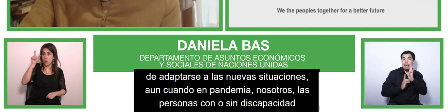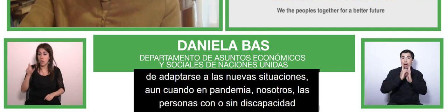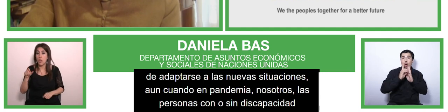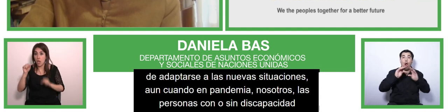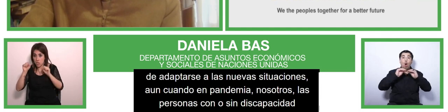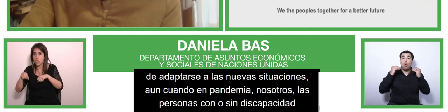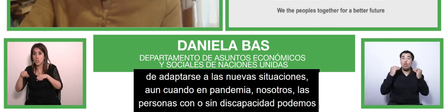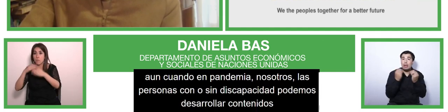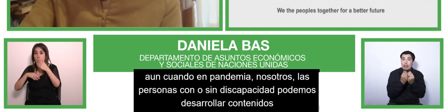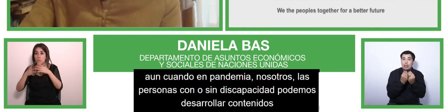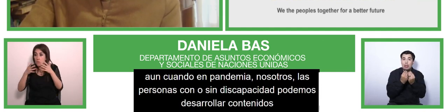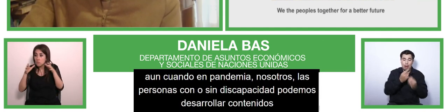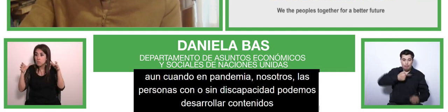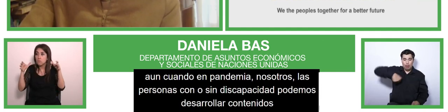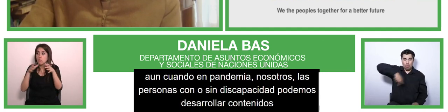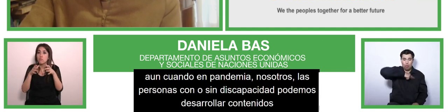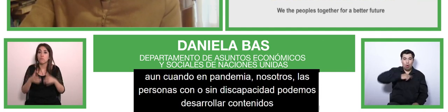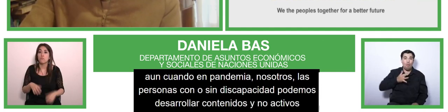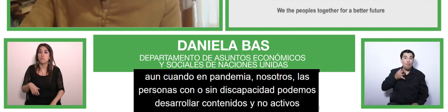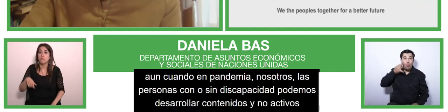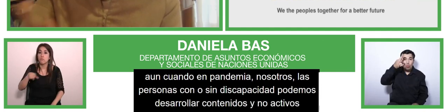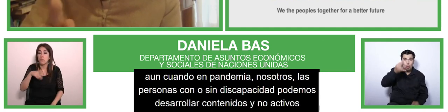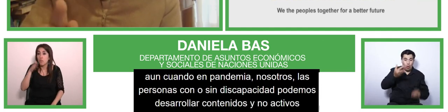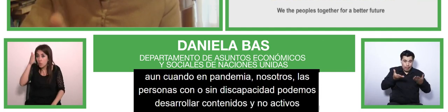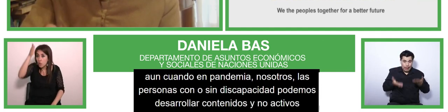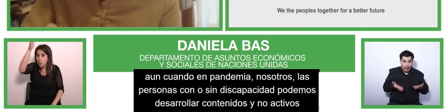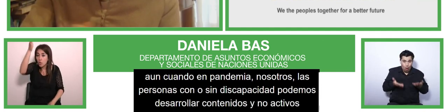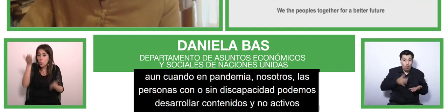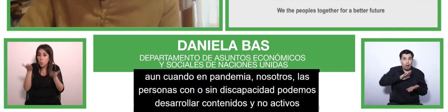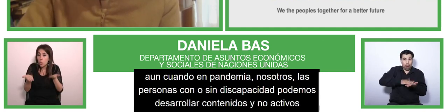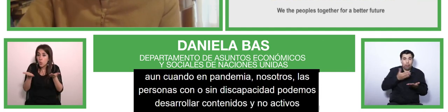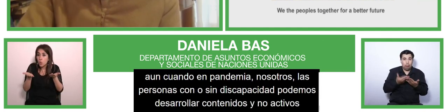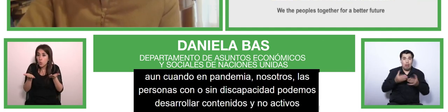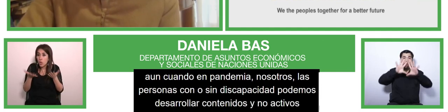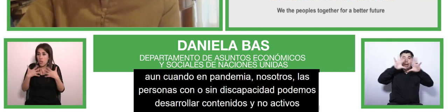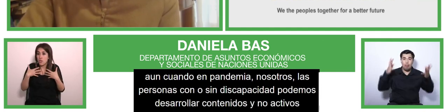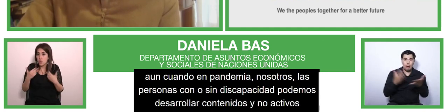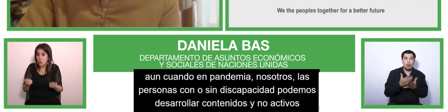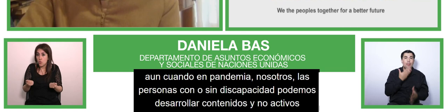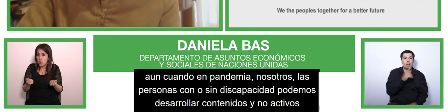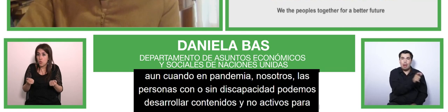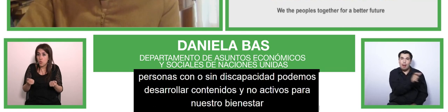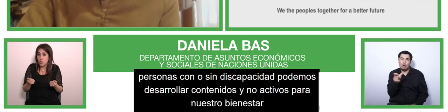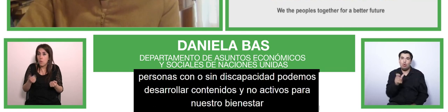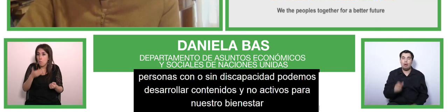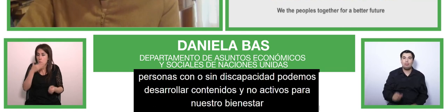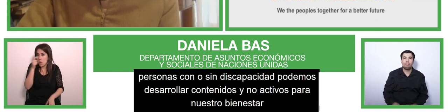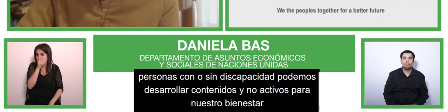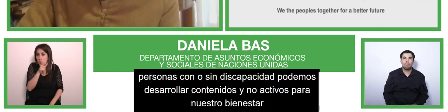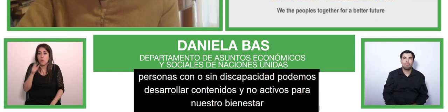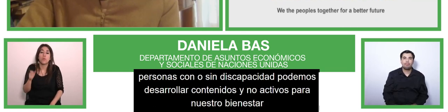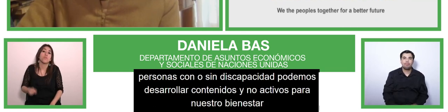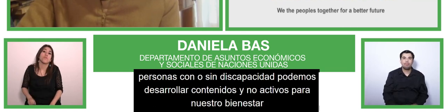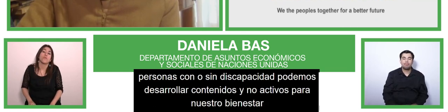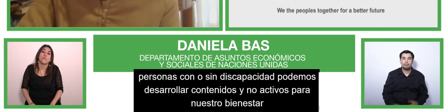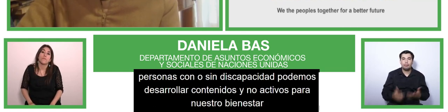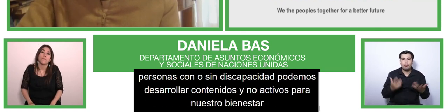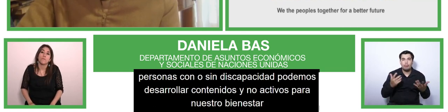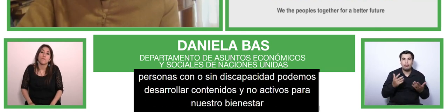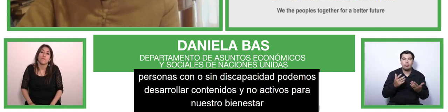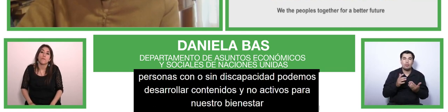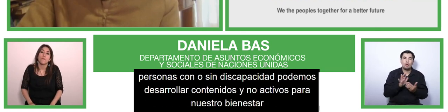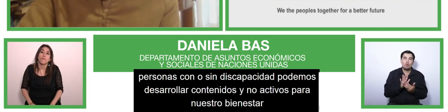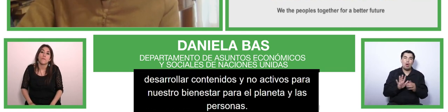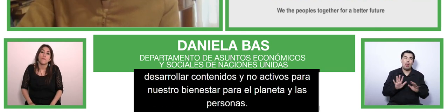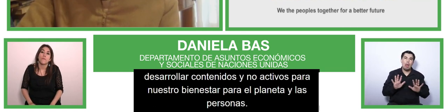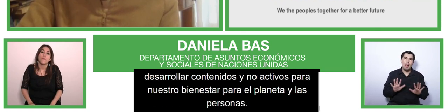well-being of the planet and the people. So, I wait to see you together, maybe with a major